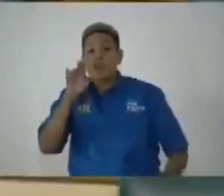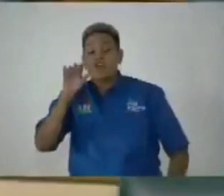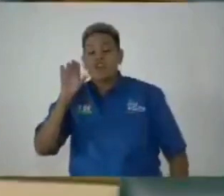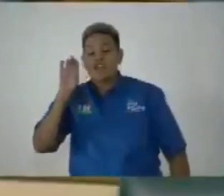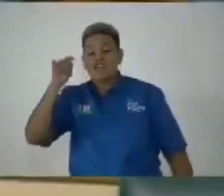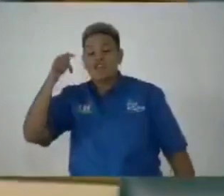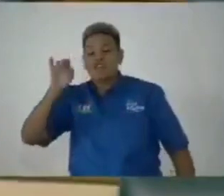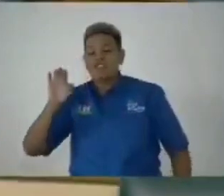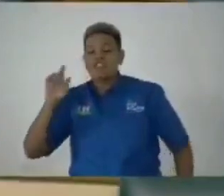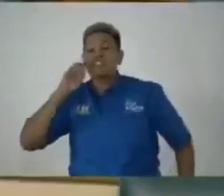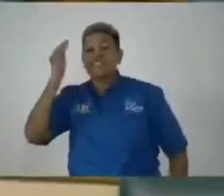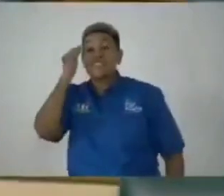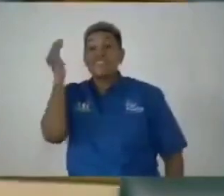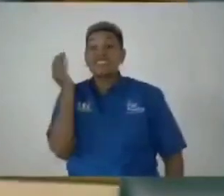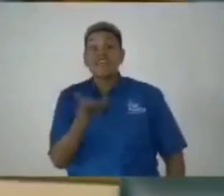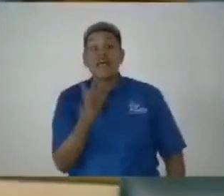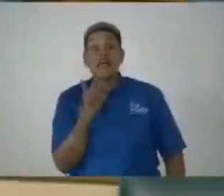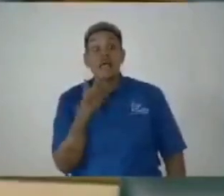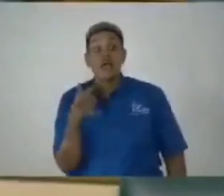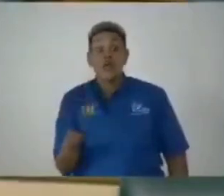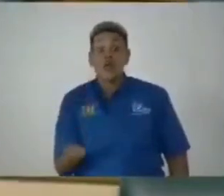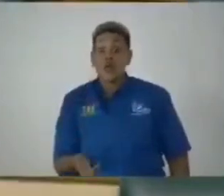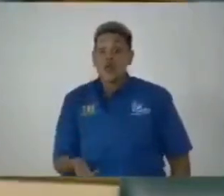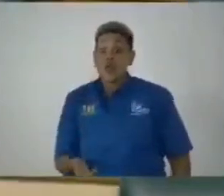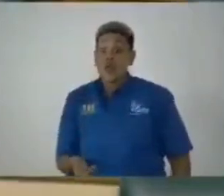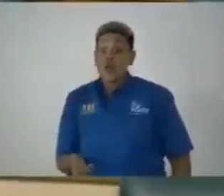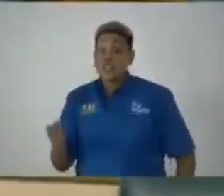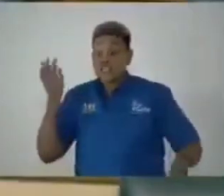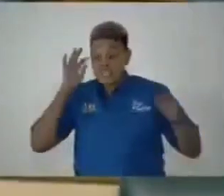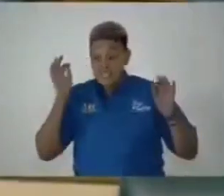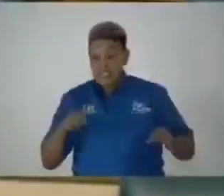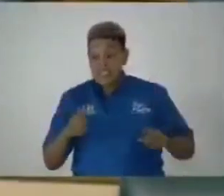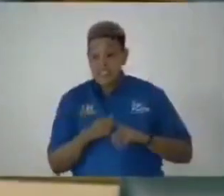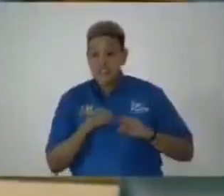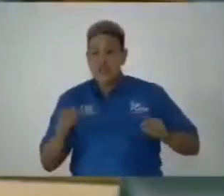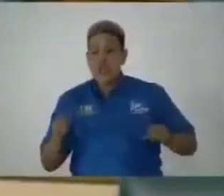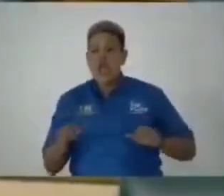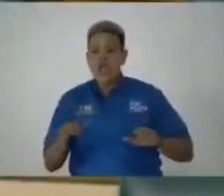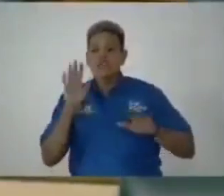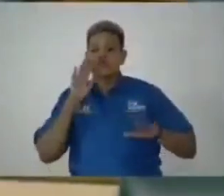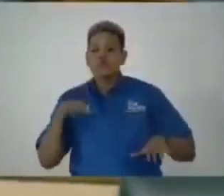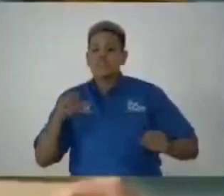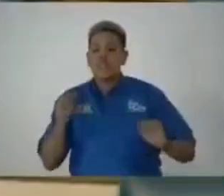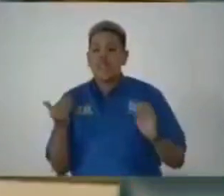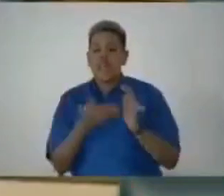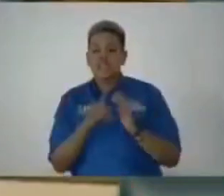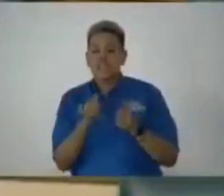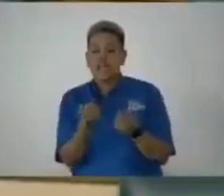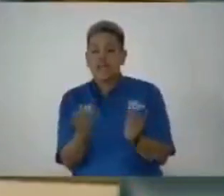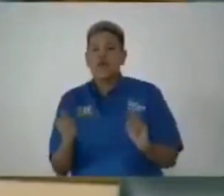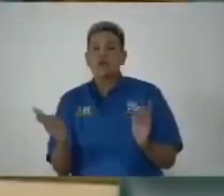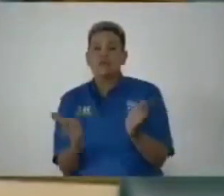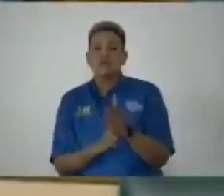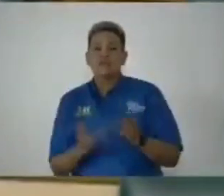that rule that no action will be taken against anyone.